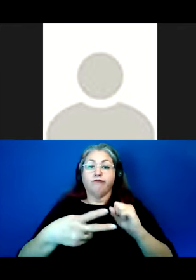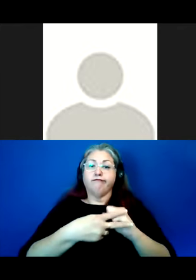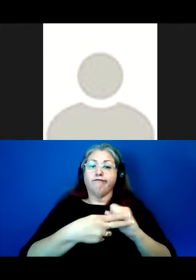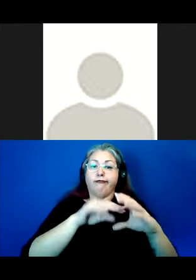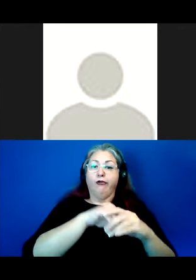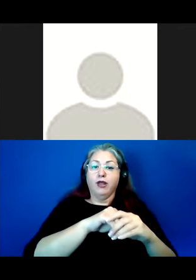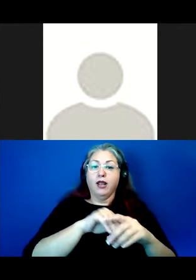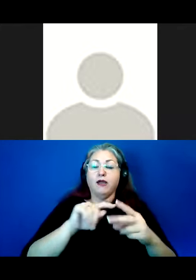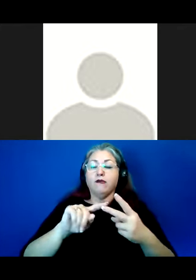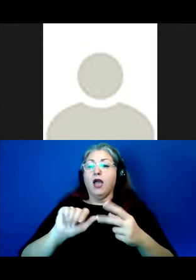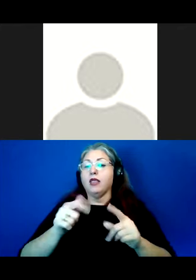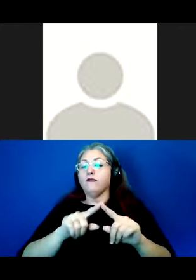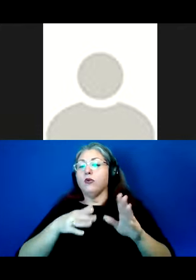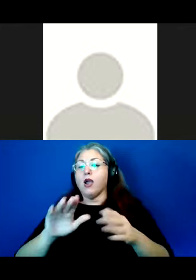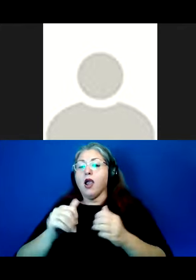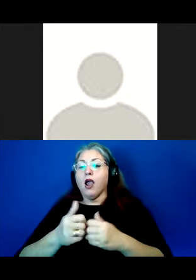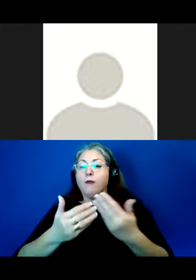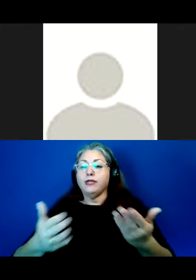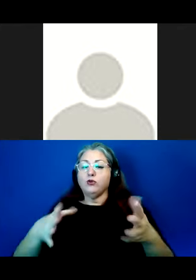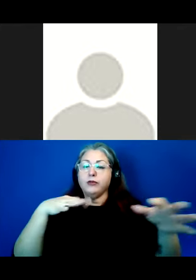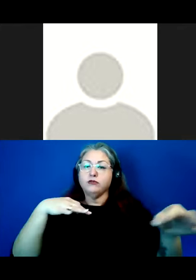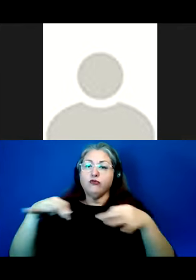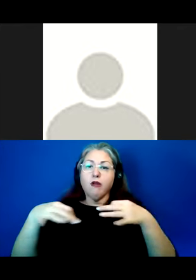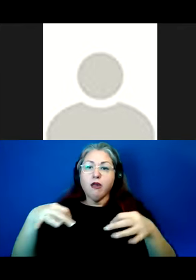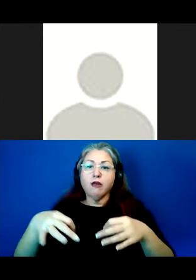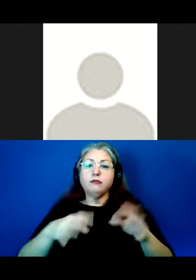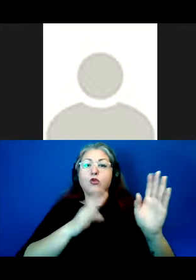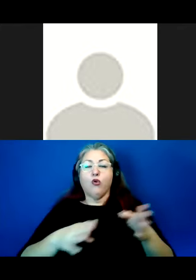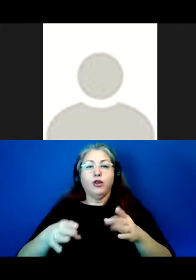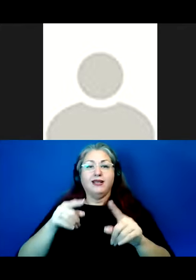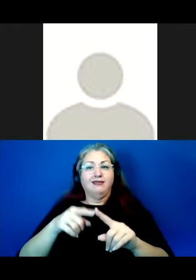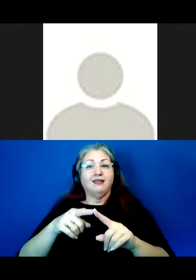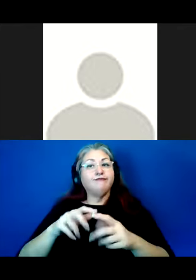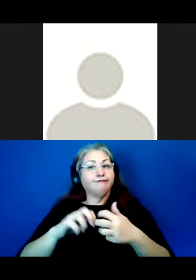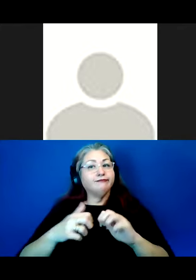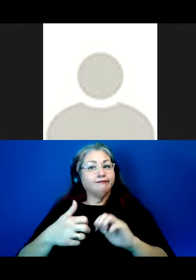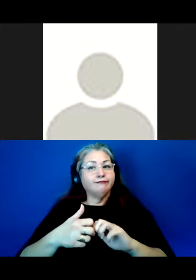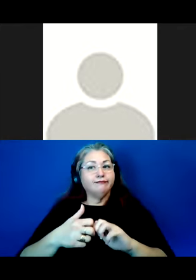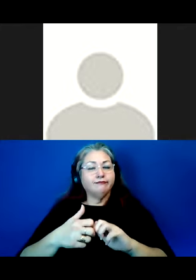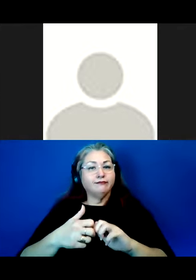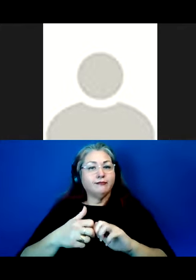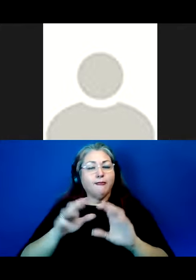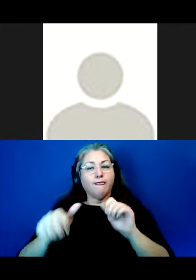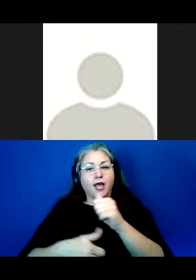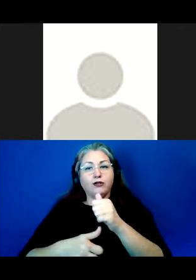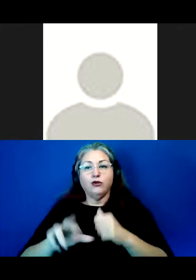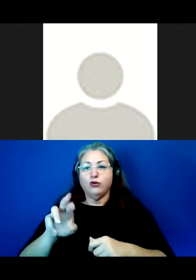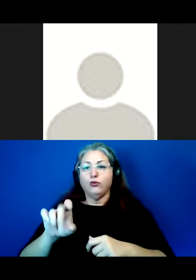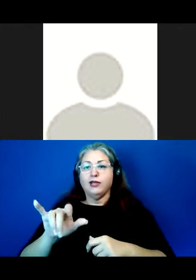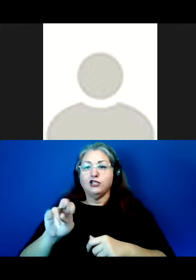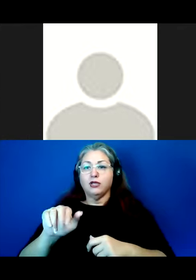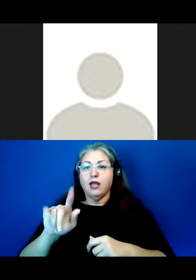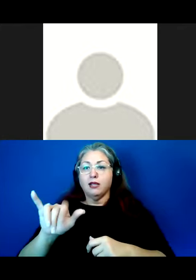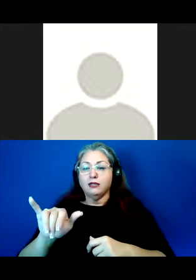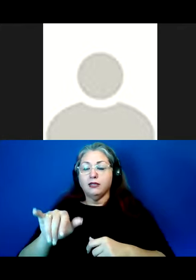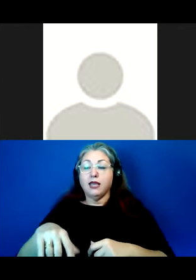but also the ways in which those materials are described and organized is an issue of relationality. Whether